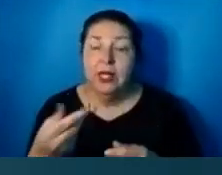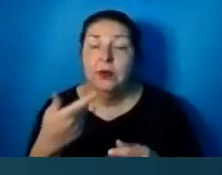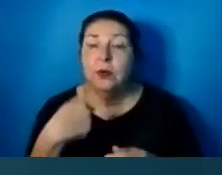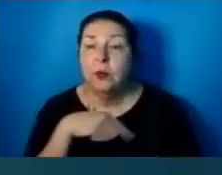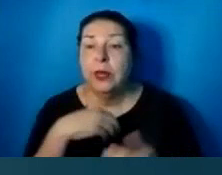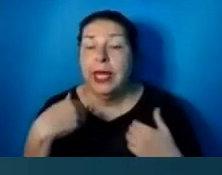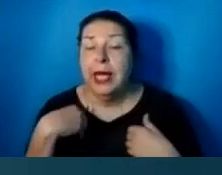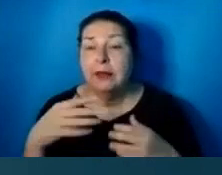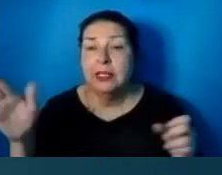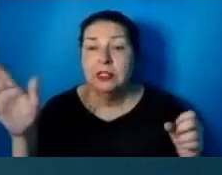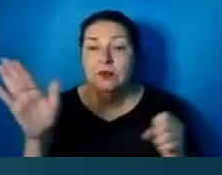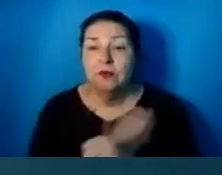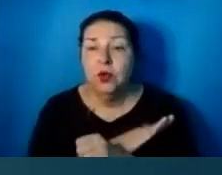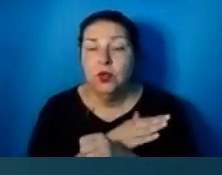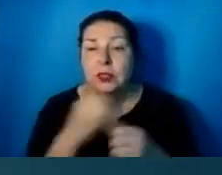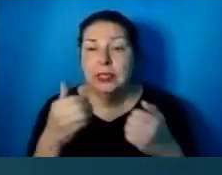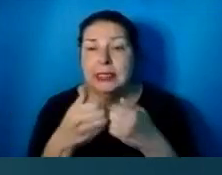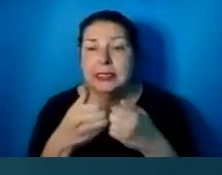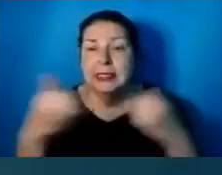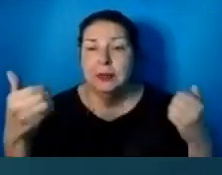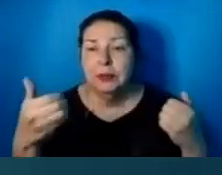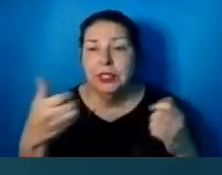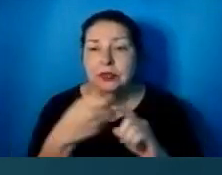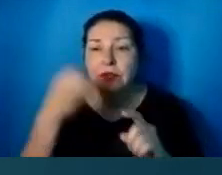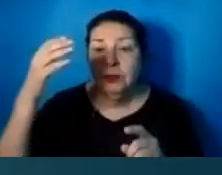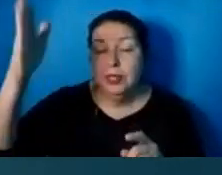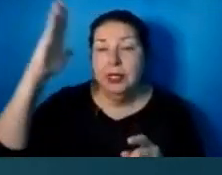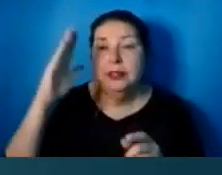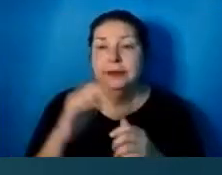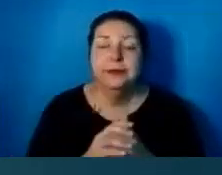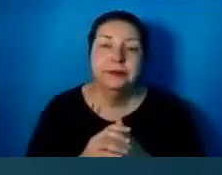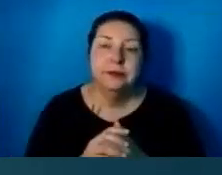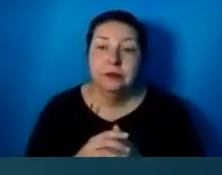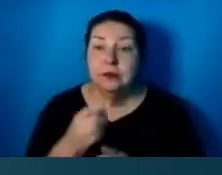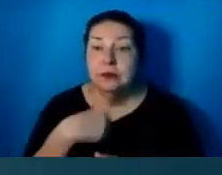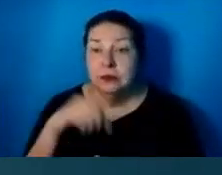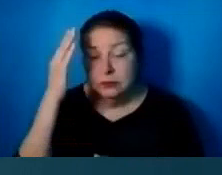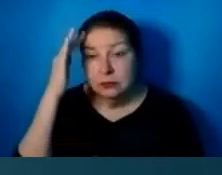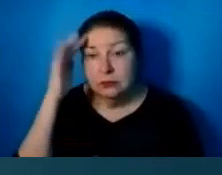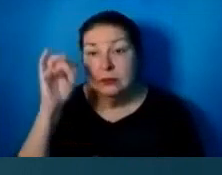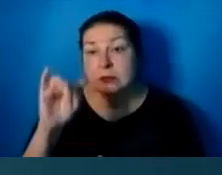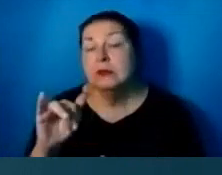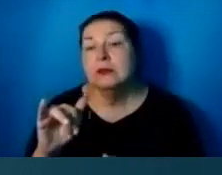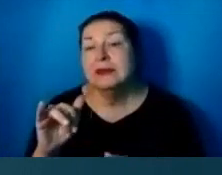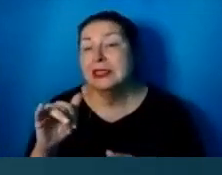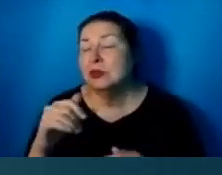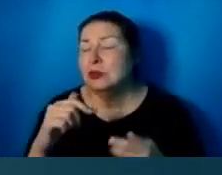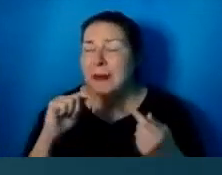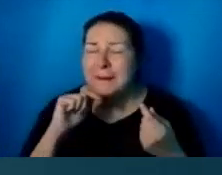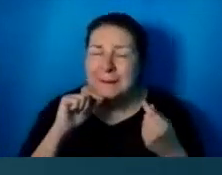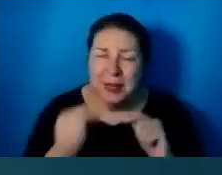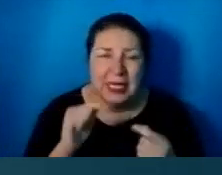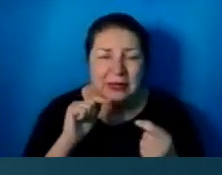total and complete separation from God. We know that this is an agonizing thing